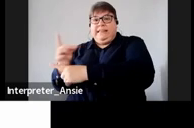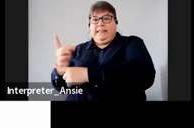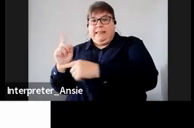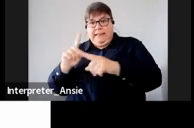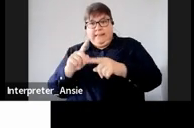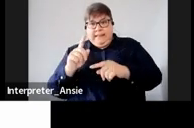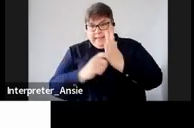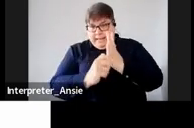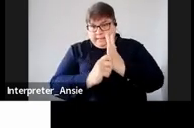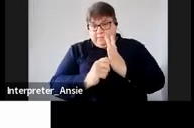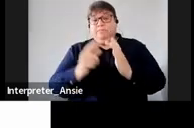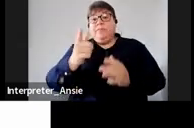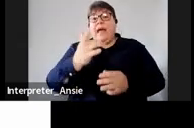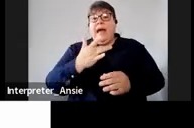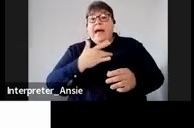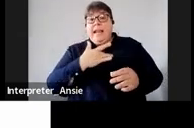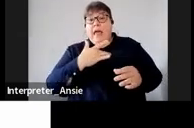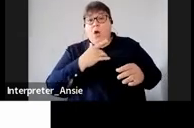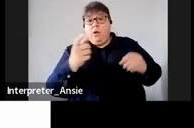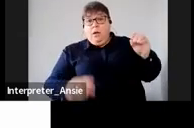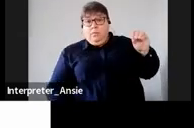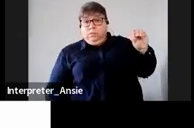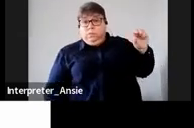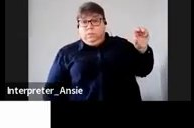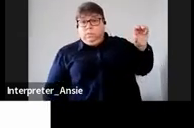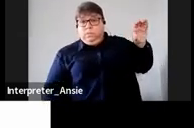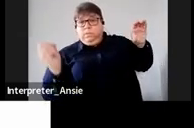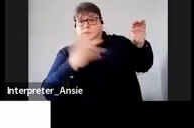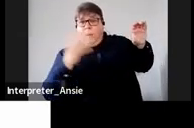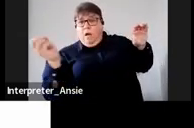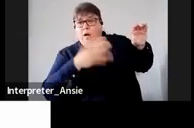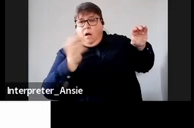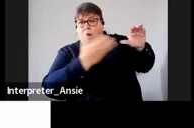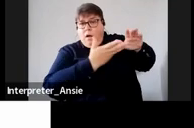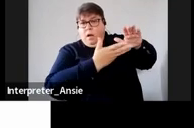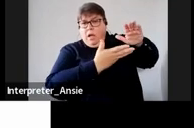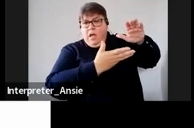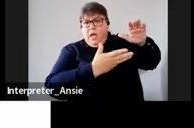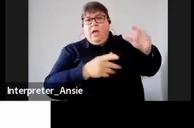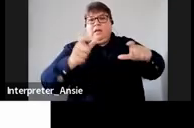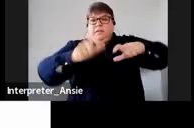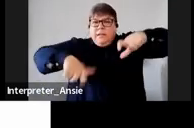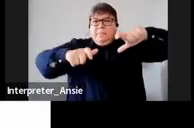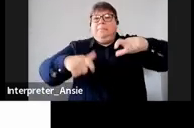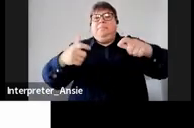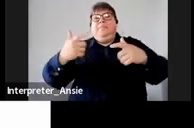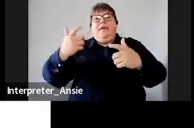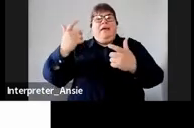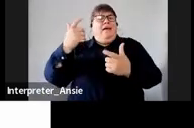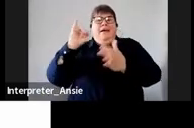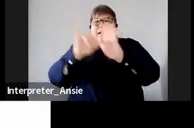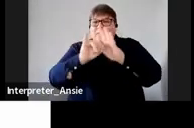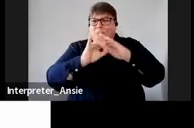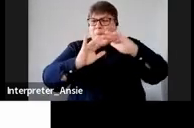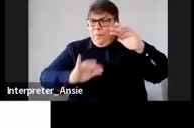you if the record keeping is too much for you couldn't keep all your till slips or the information which I've just mentioned